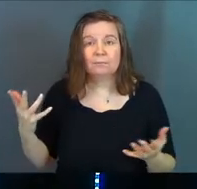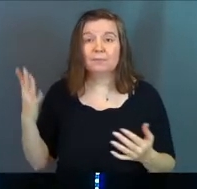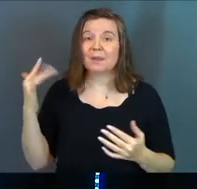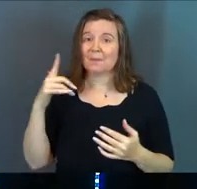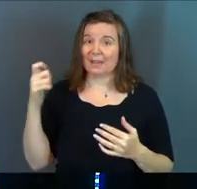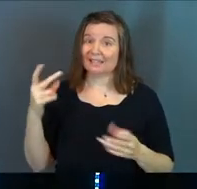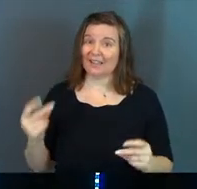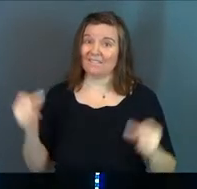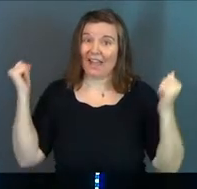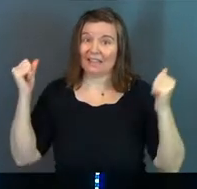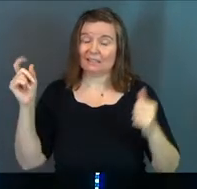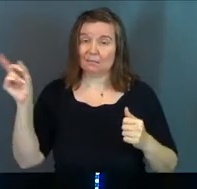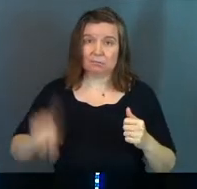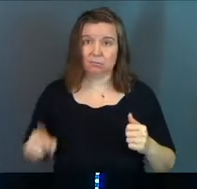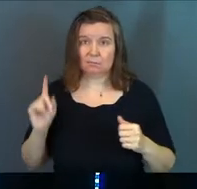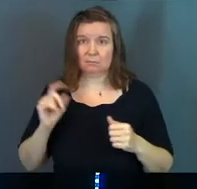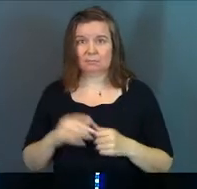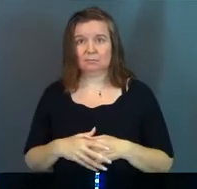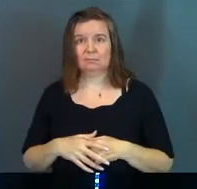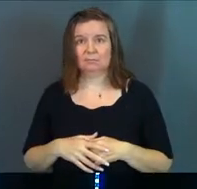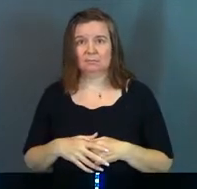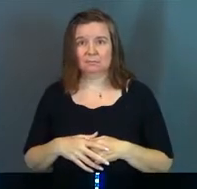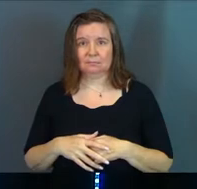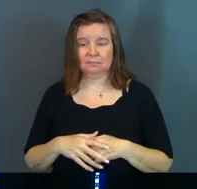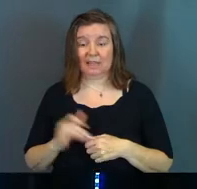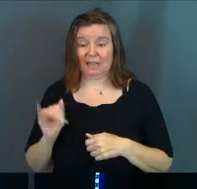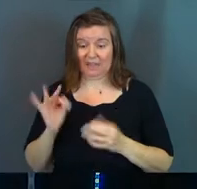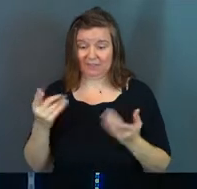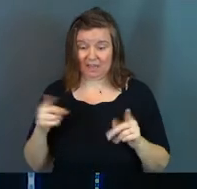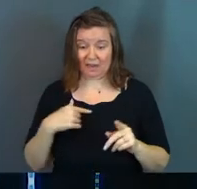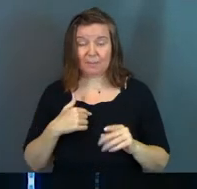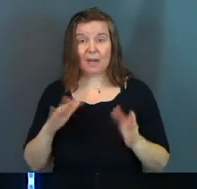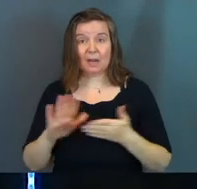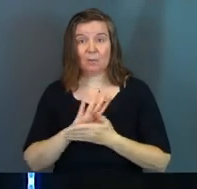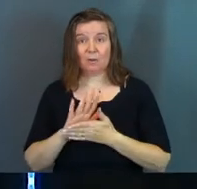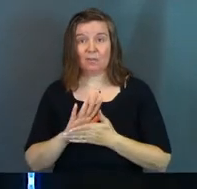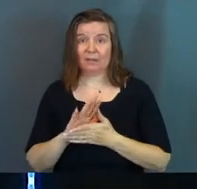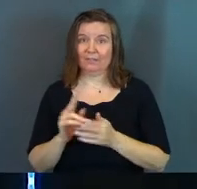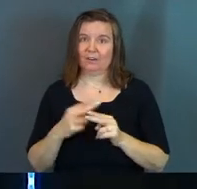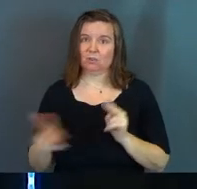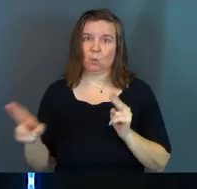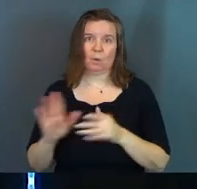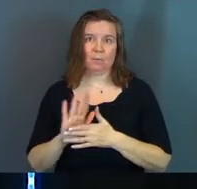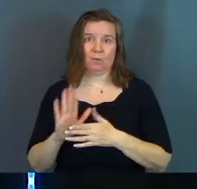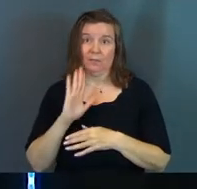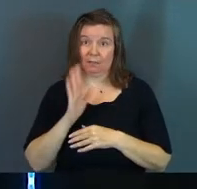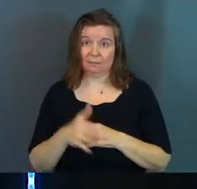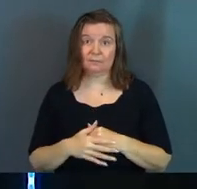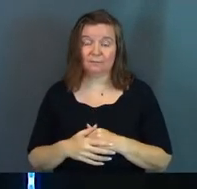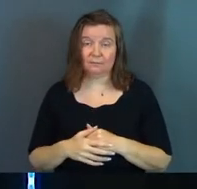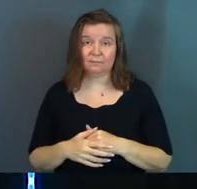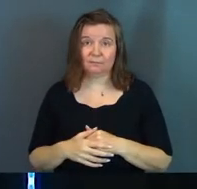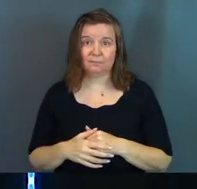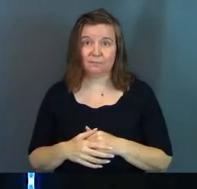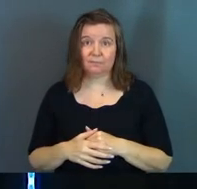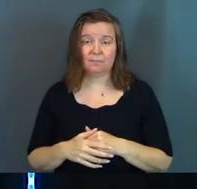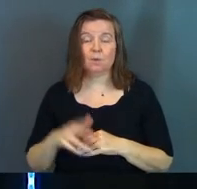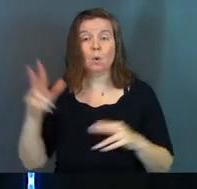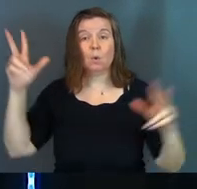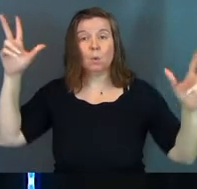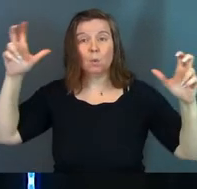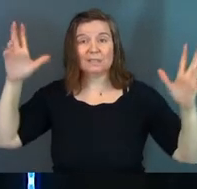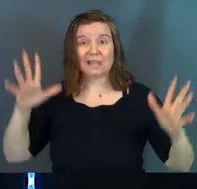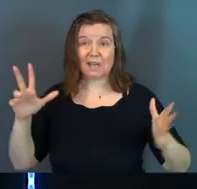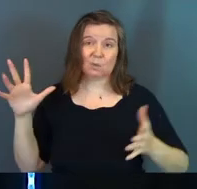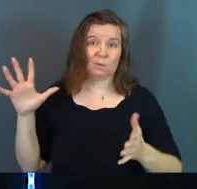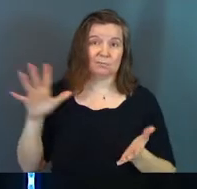Because it's fast. Like if that had been a movie, it'd be a very, very short movie. When Satan